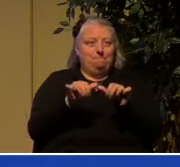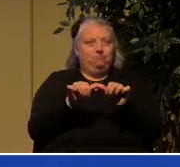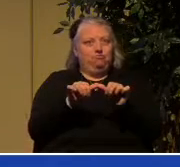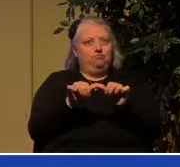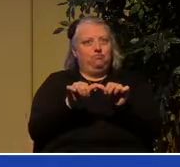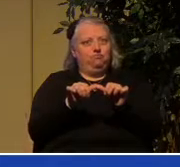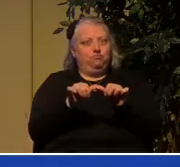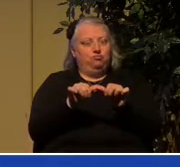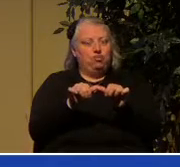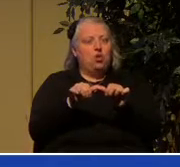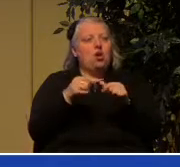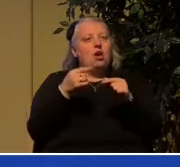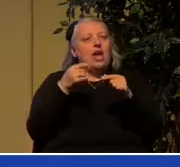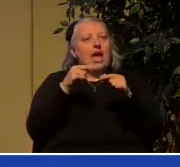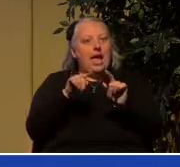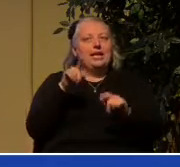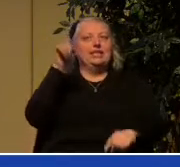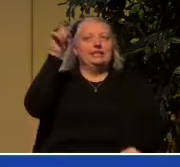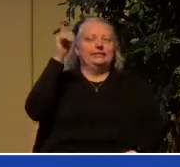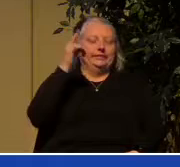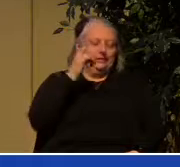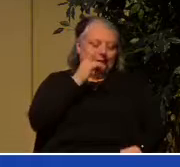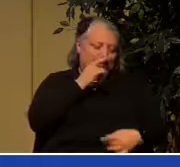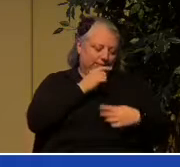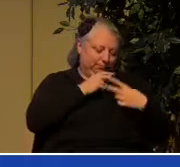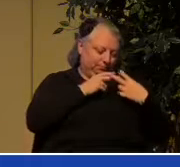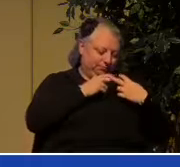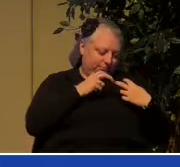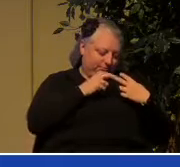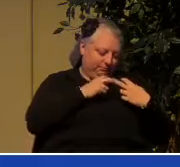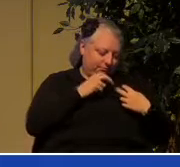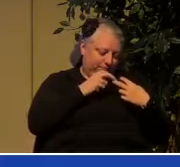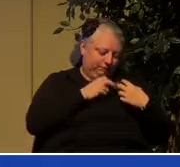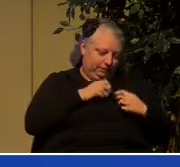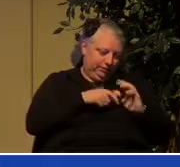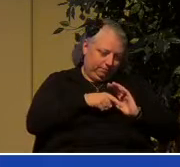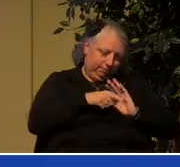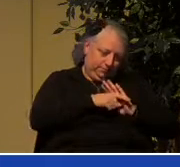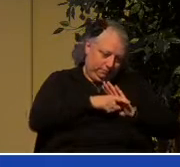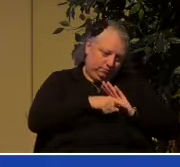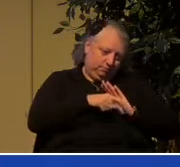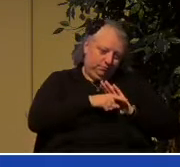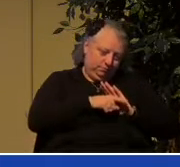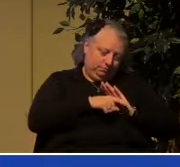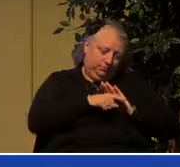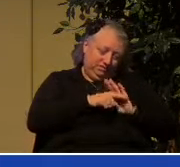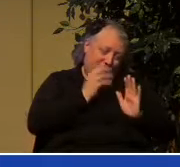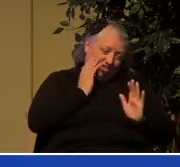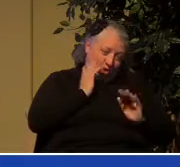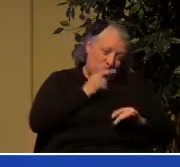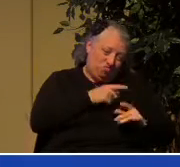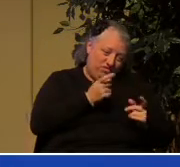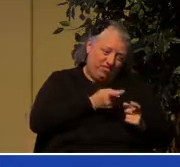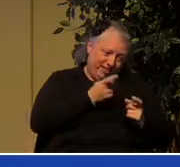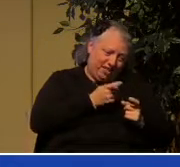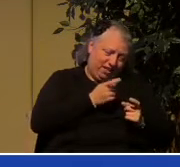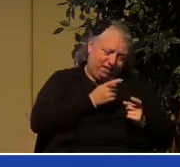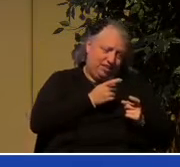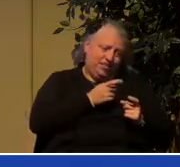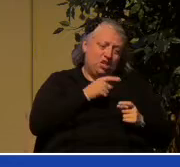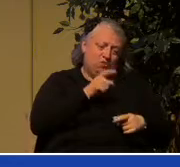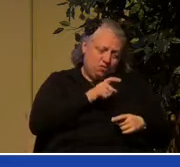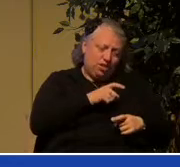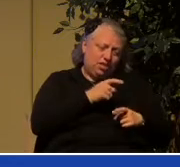away at you convicting you of sin convicting you of righteousness convicting you of what it is that God's looking